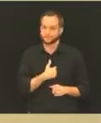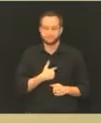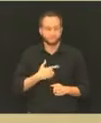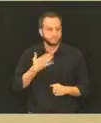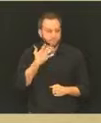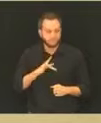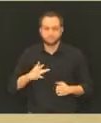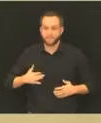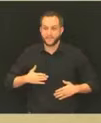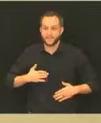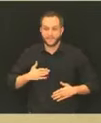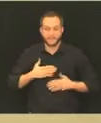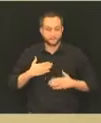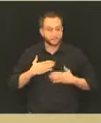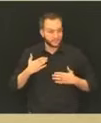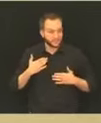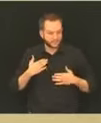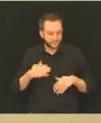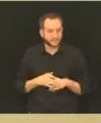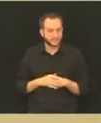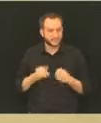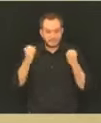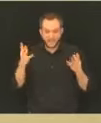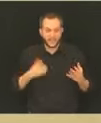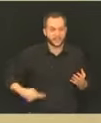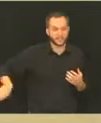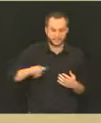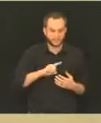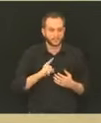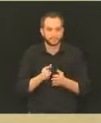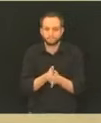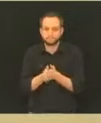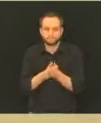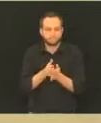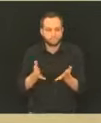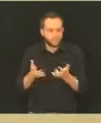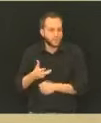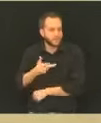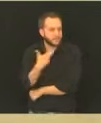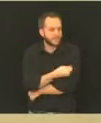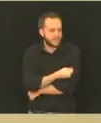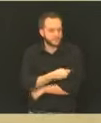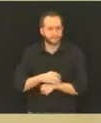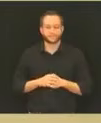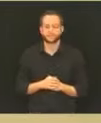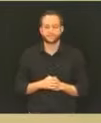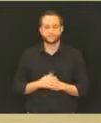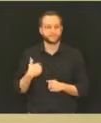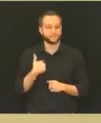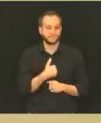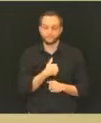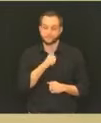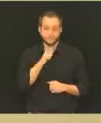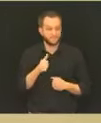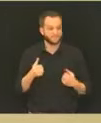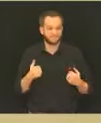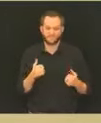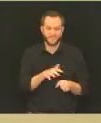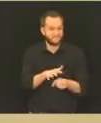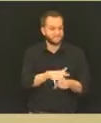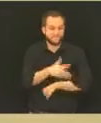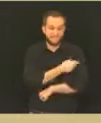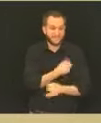that a lot of residents are interested in taking the vaccine. We do not have enough vaccines now, but we will.